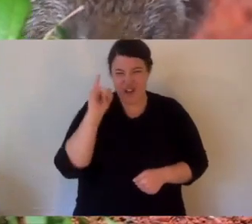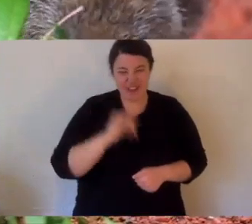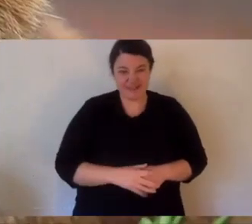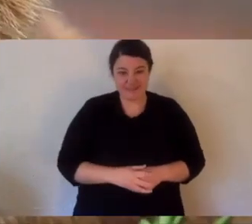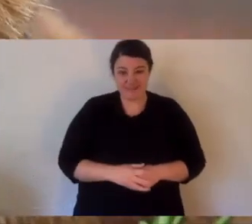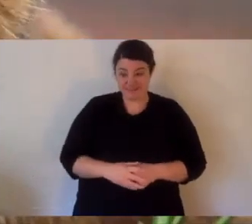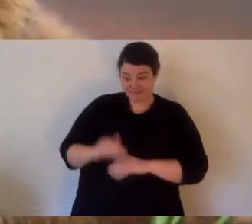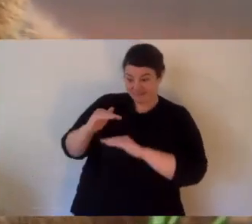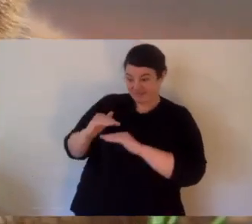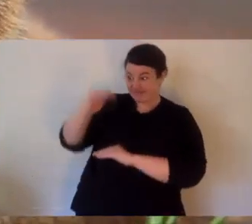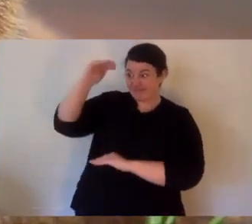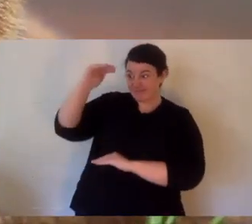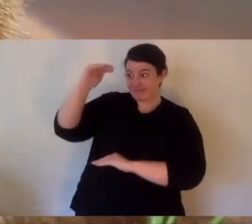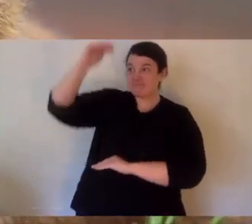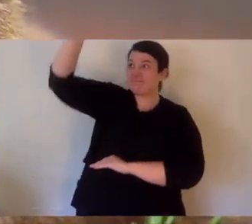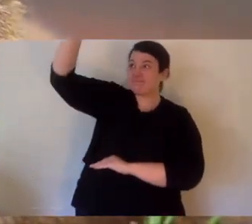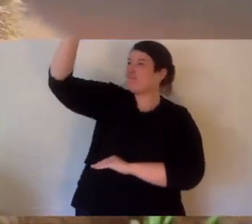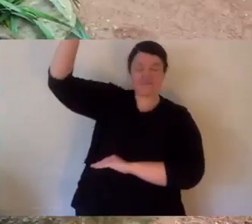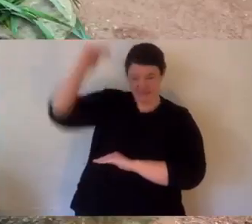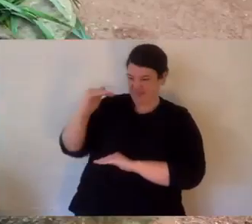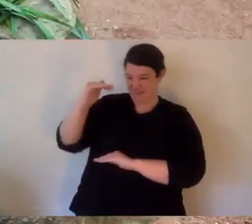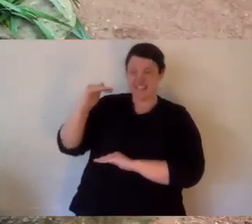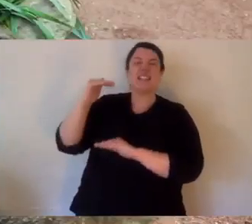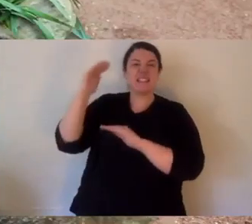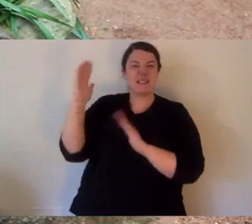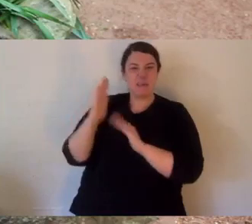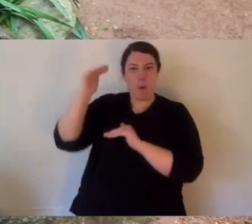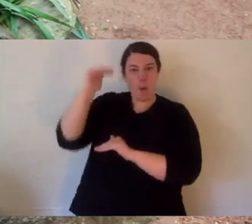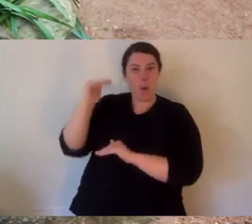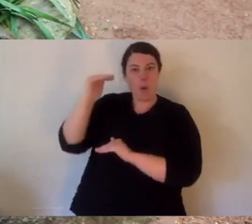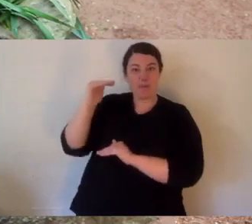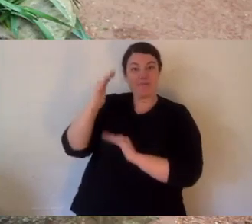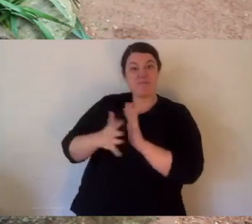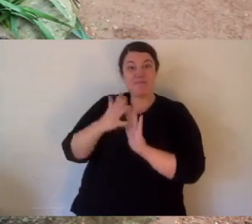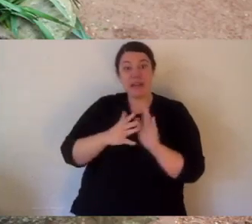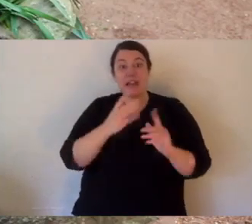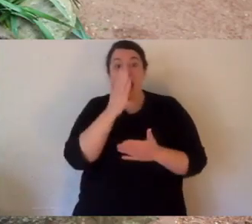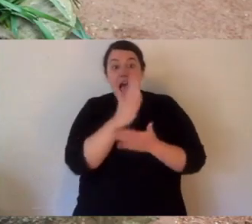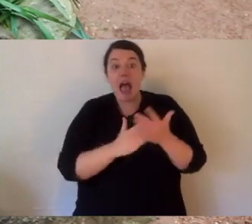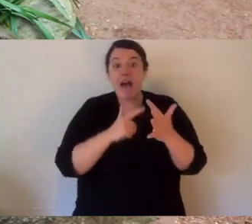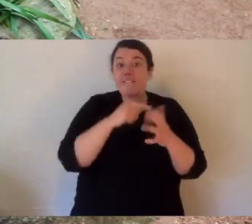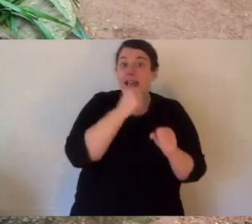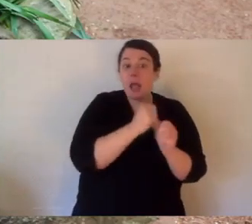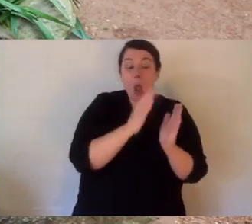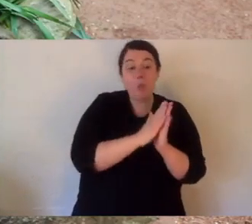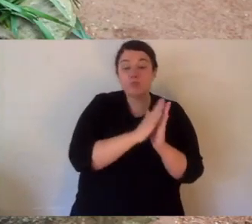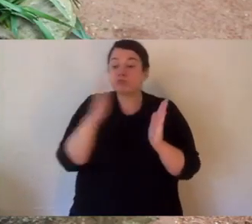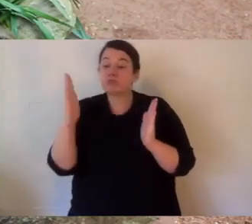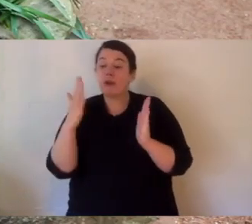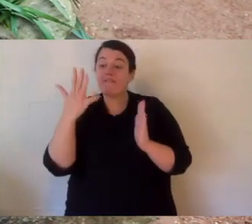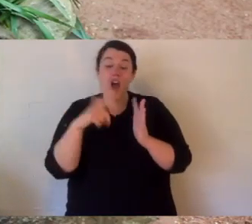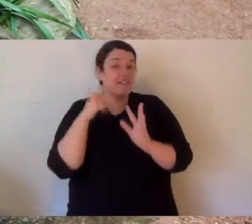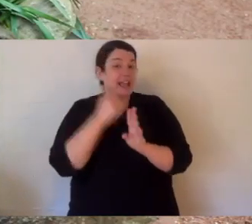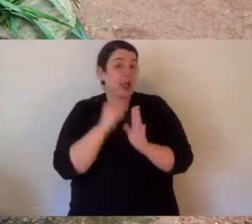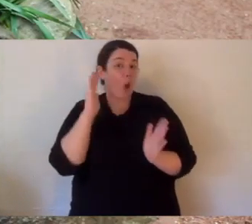They thought quokkas were rats, they were very wrong. This is a full-grown quokka, and they're quite small, and they fall in what's called the